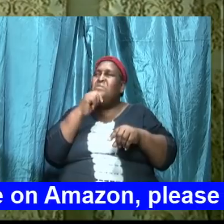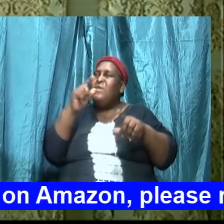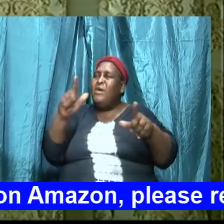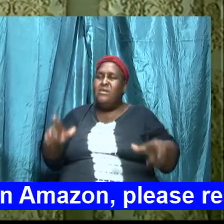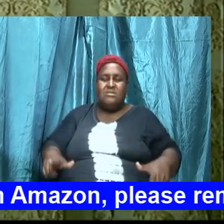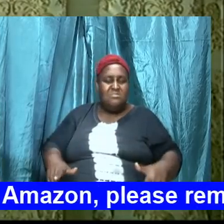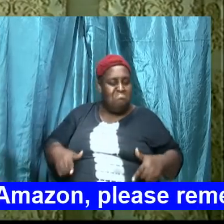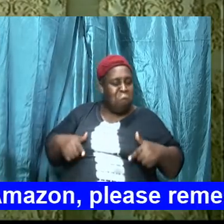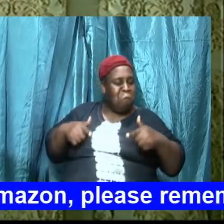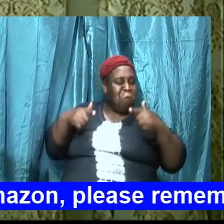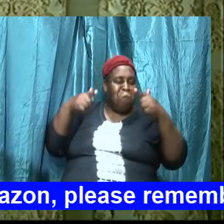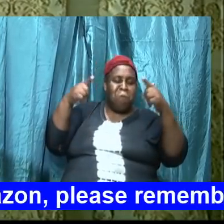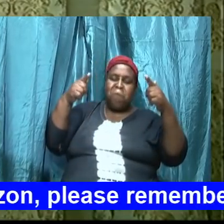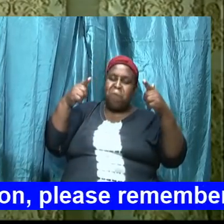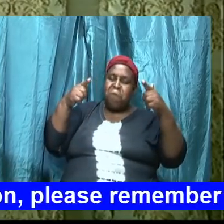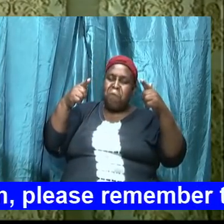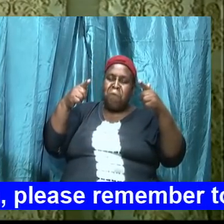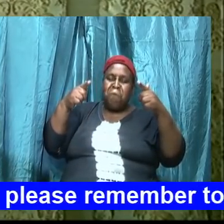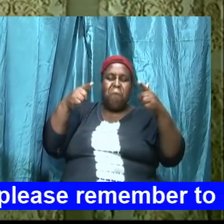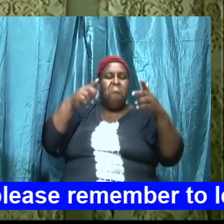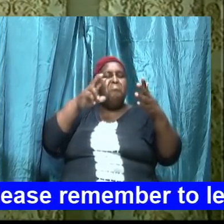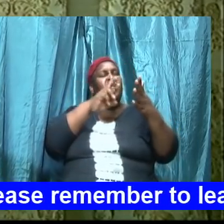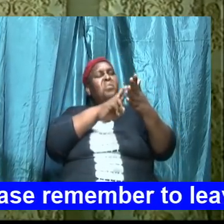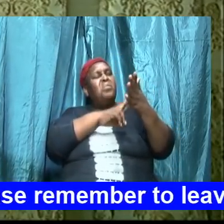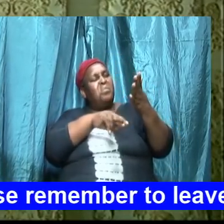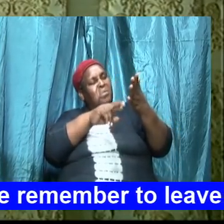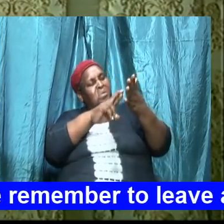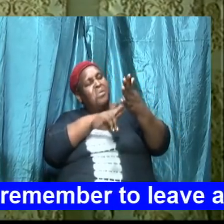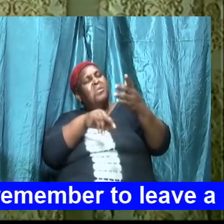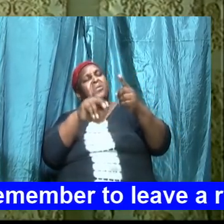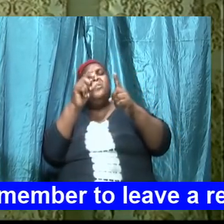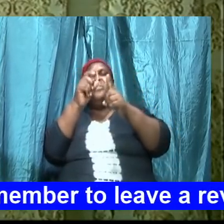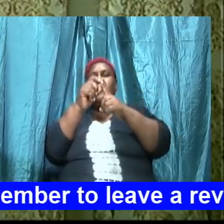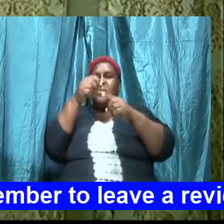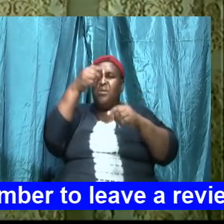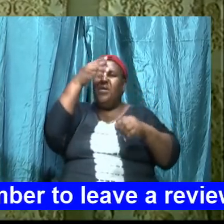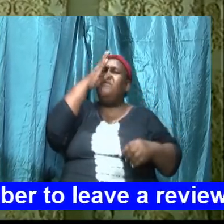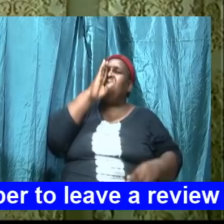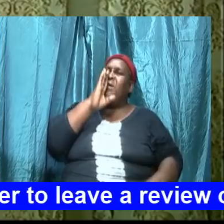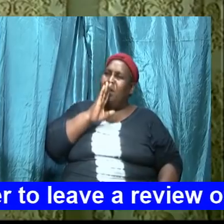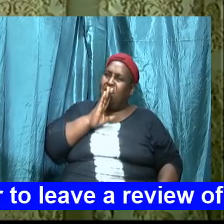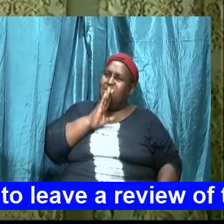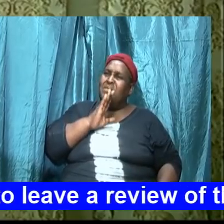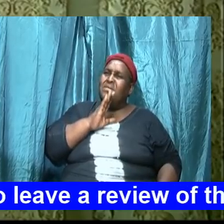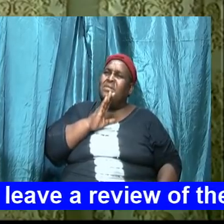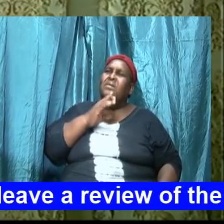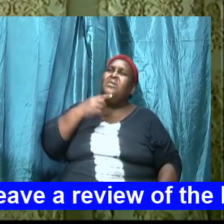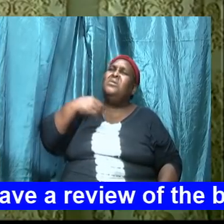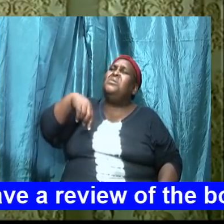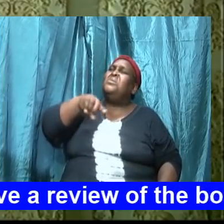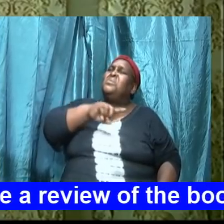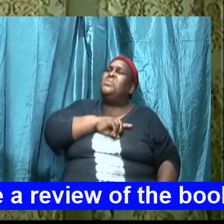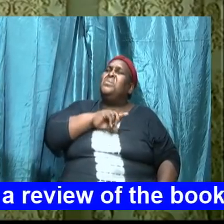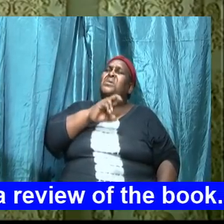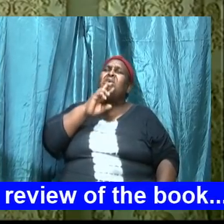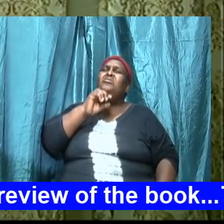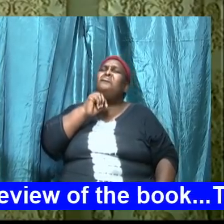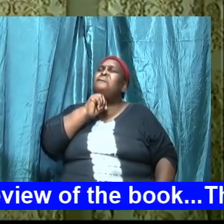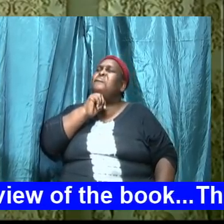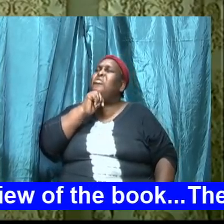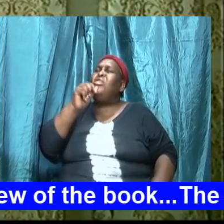and walk in the word we are not